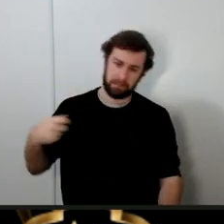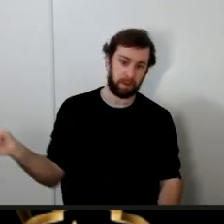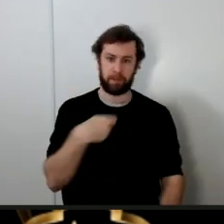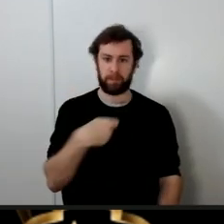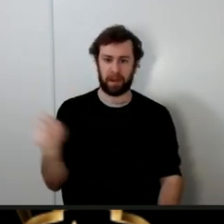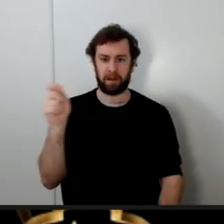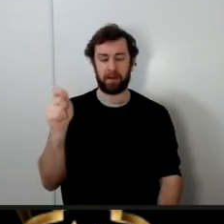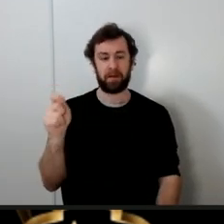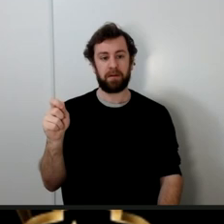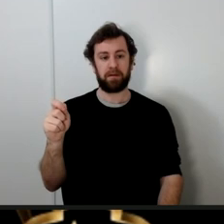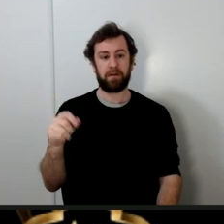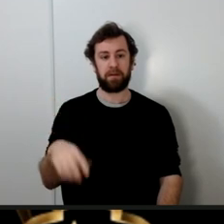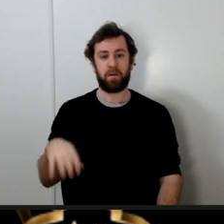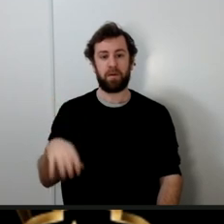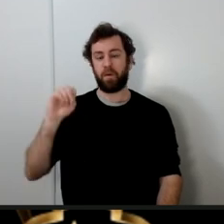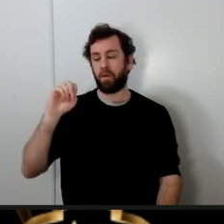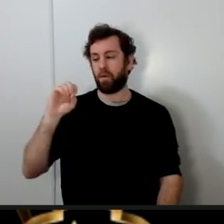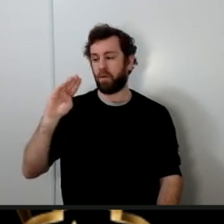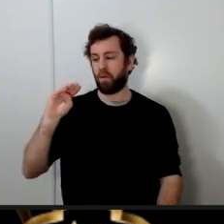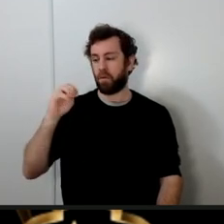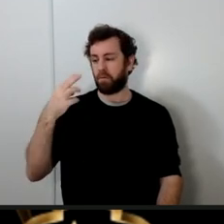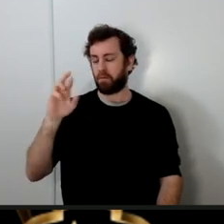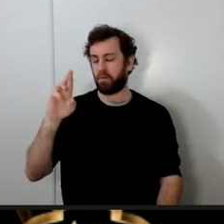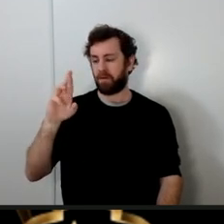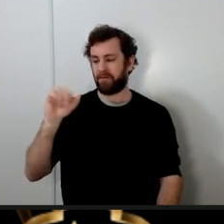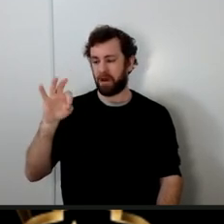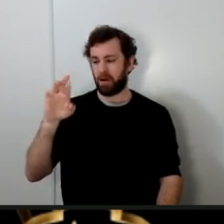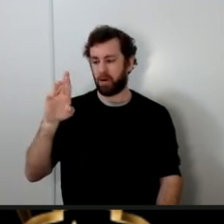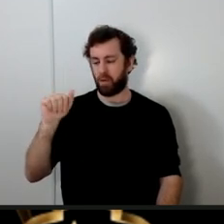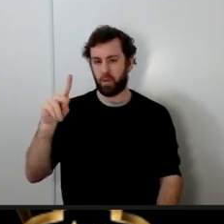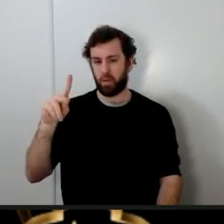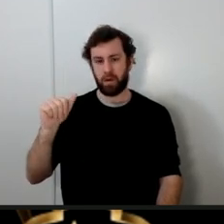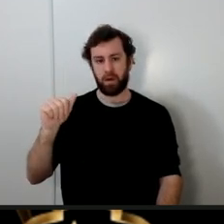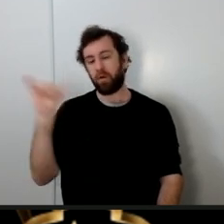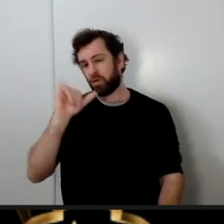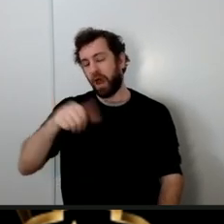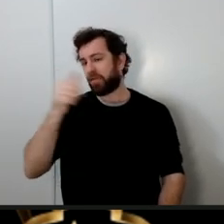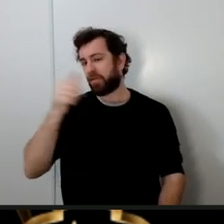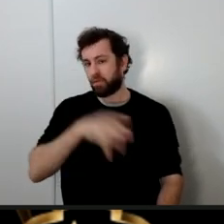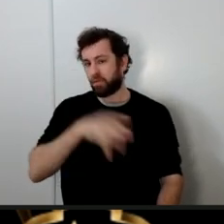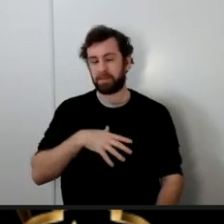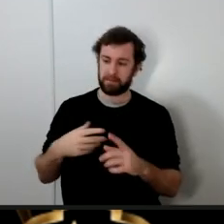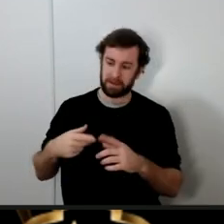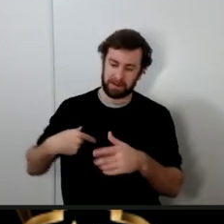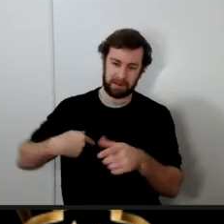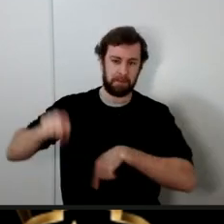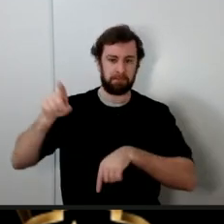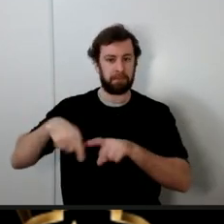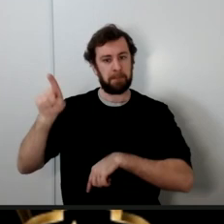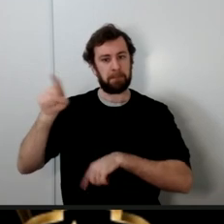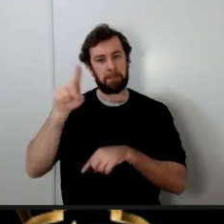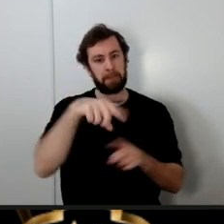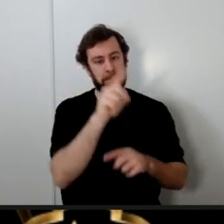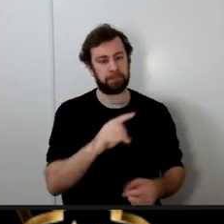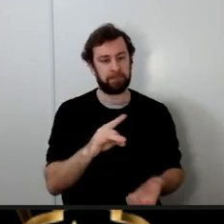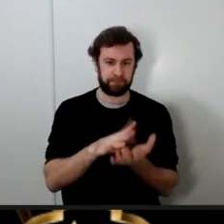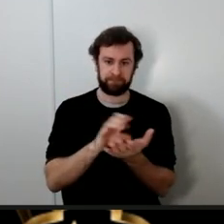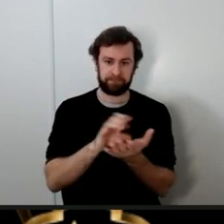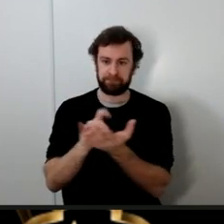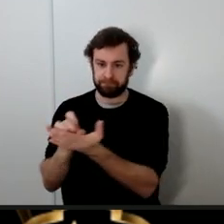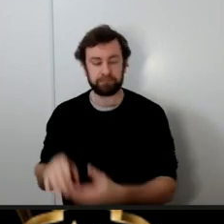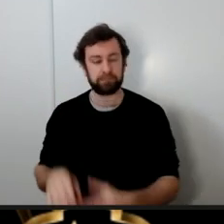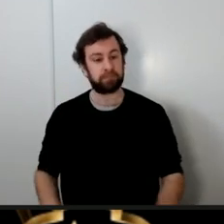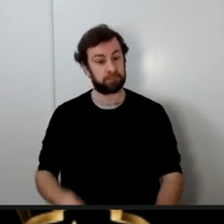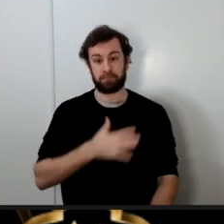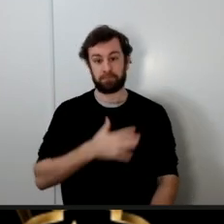Farwah who is the sister of Abu Baq and other women one by one kicking them out my dear brothers and sisters this is not the